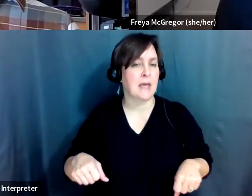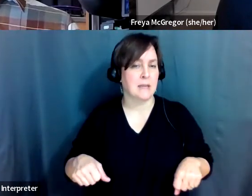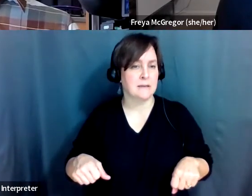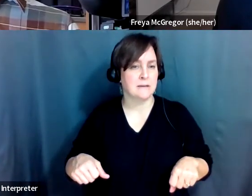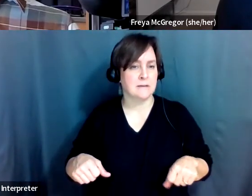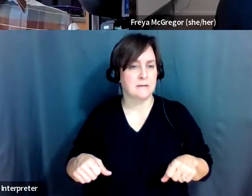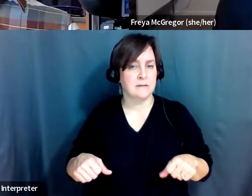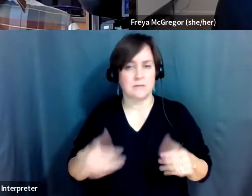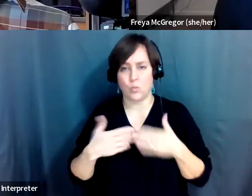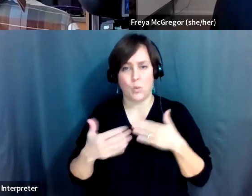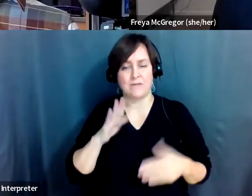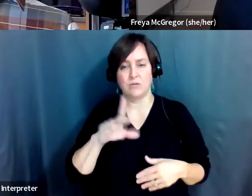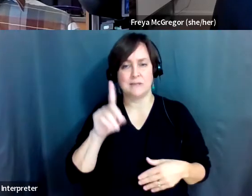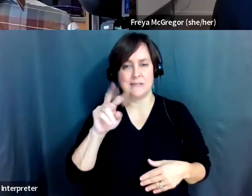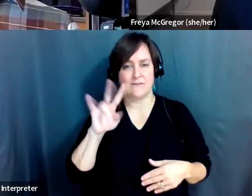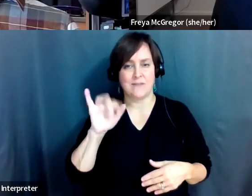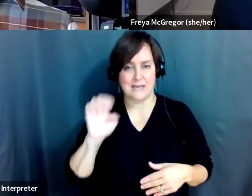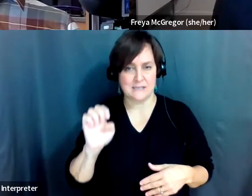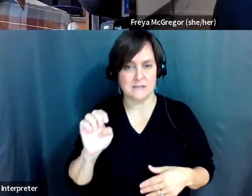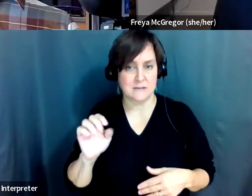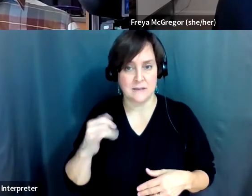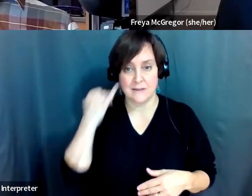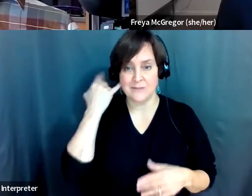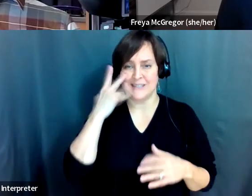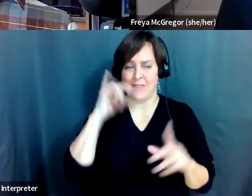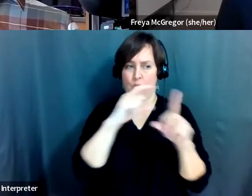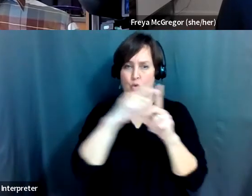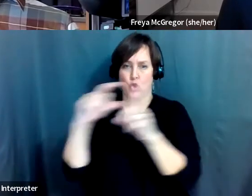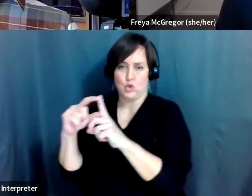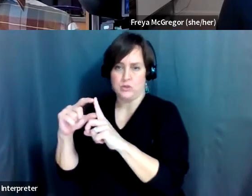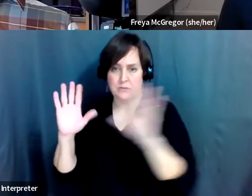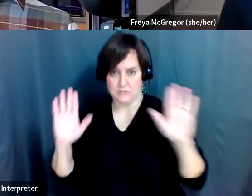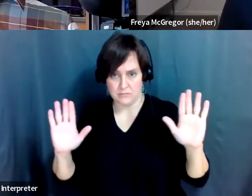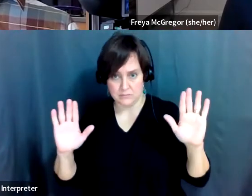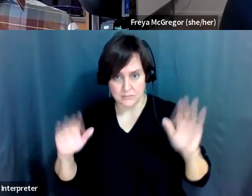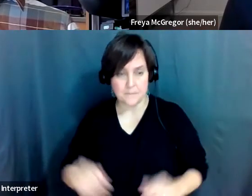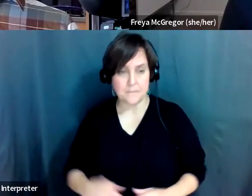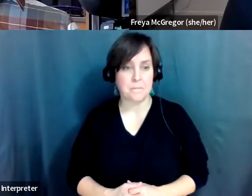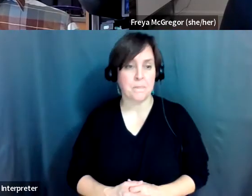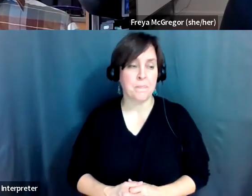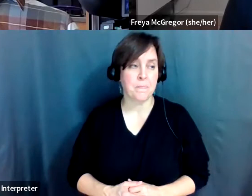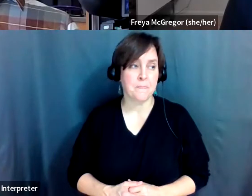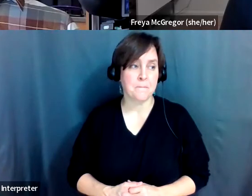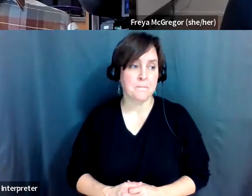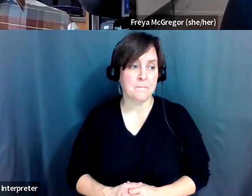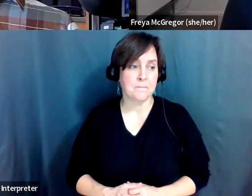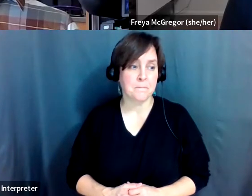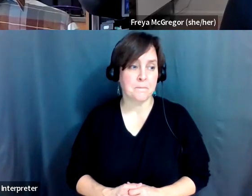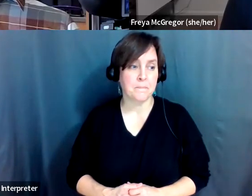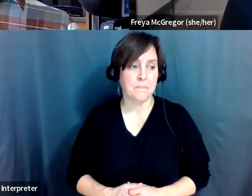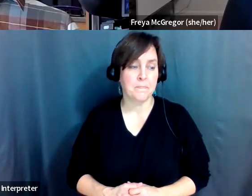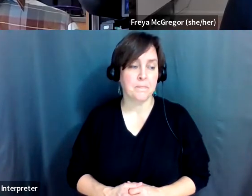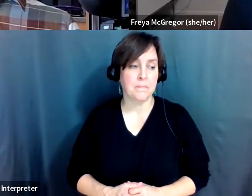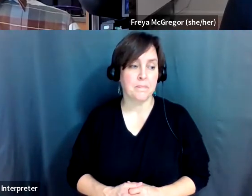in whatever device you're in. And so it's one thing to read